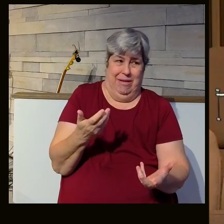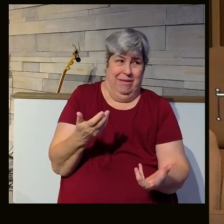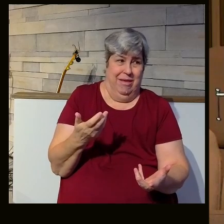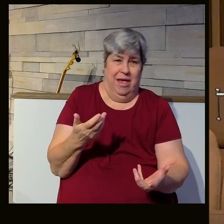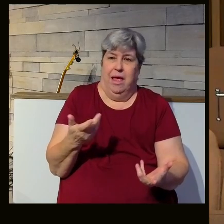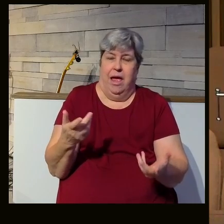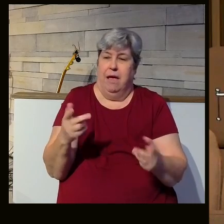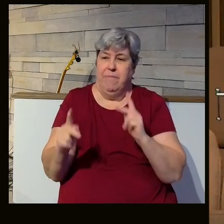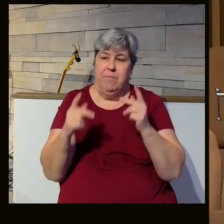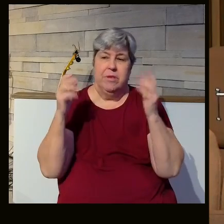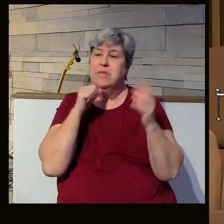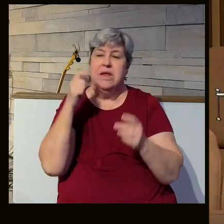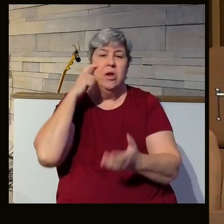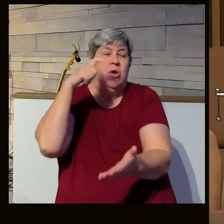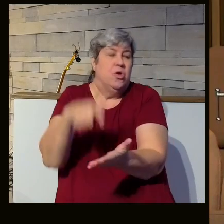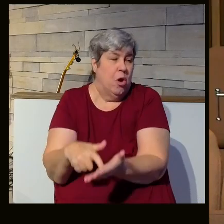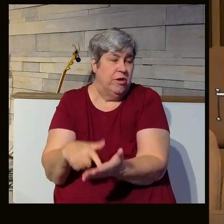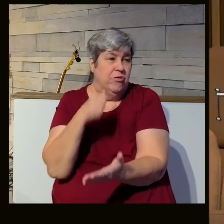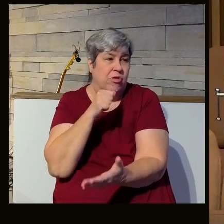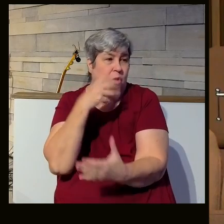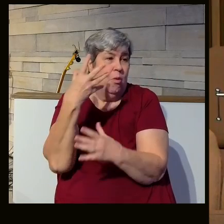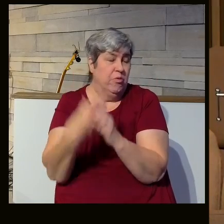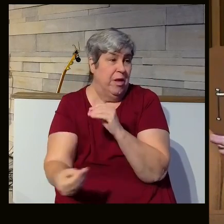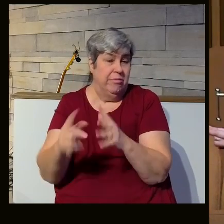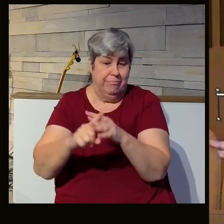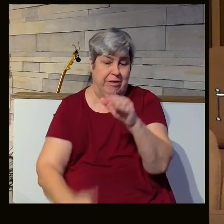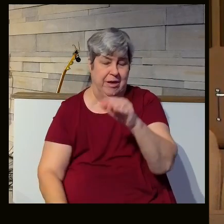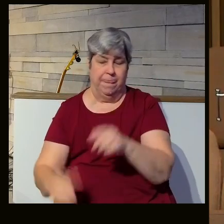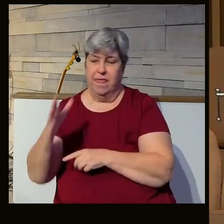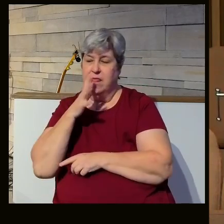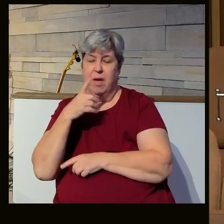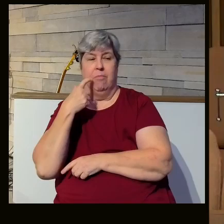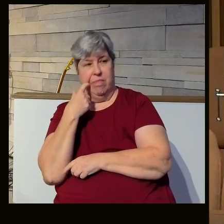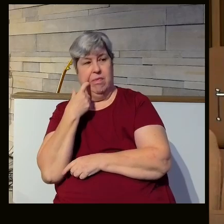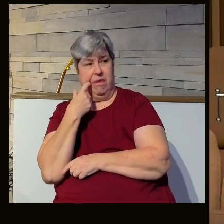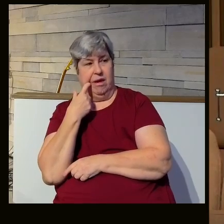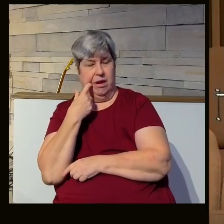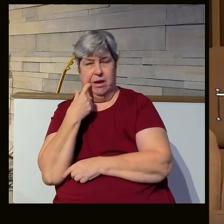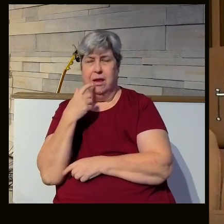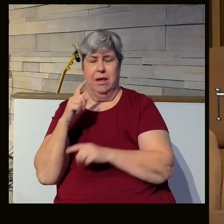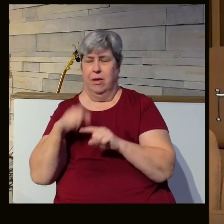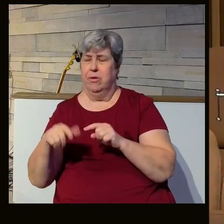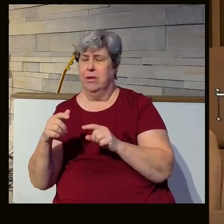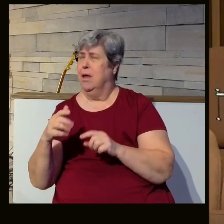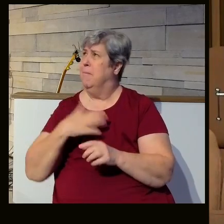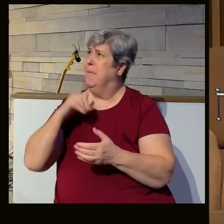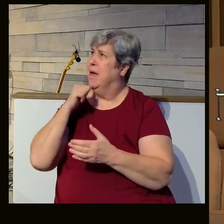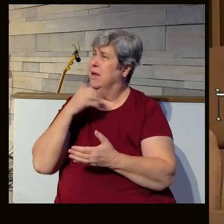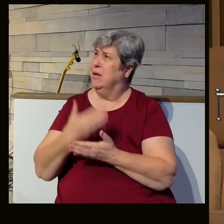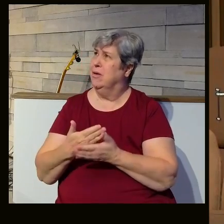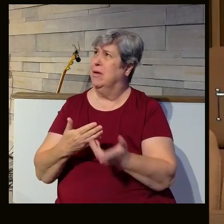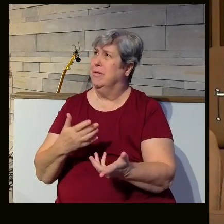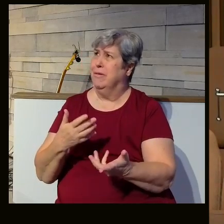she fell through the cracks of the system. Her mom, with her addictions, couldn't get people to listen to her. My daughter is